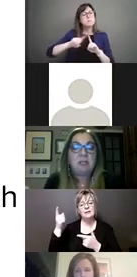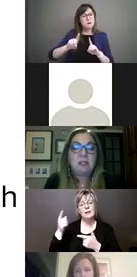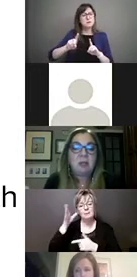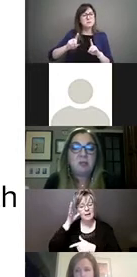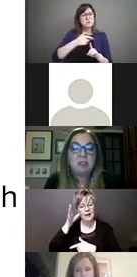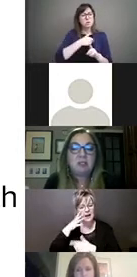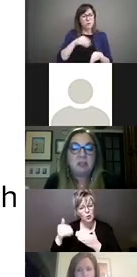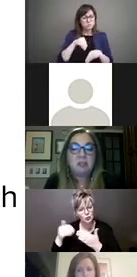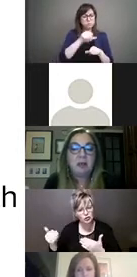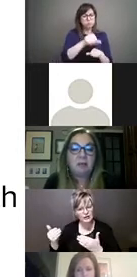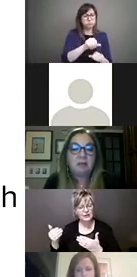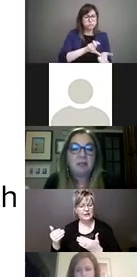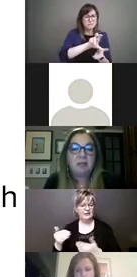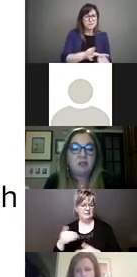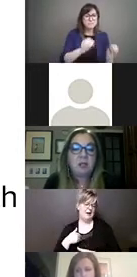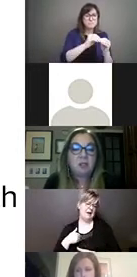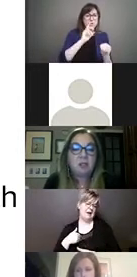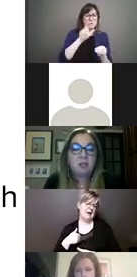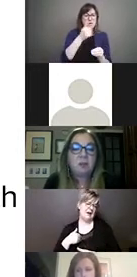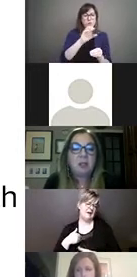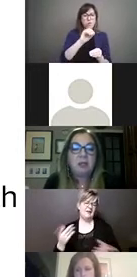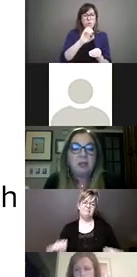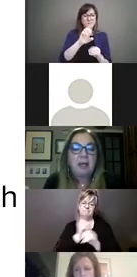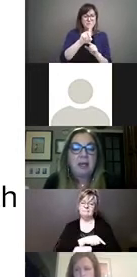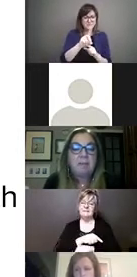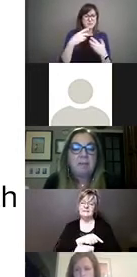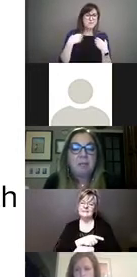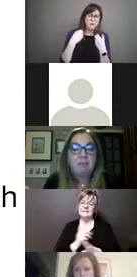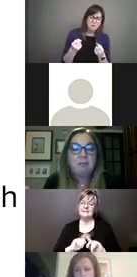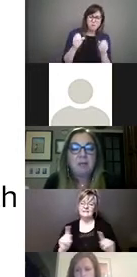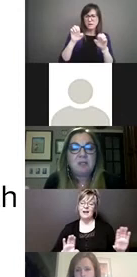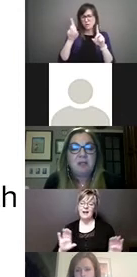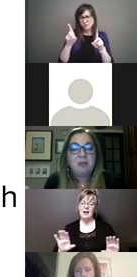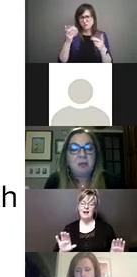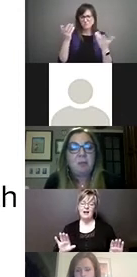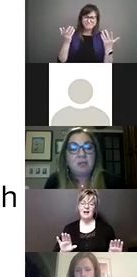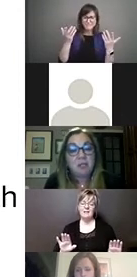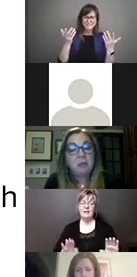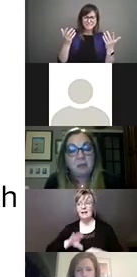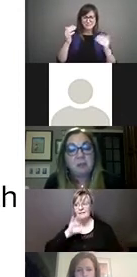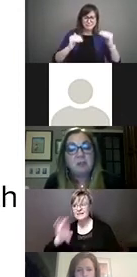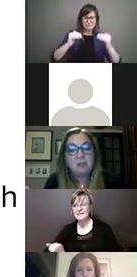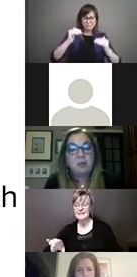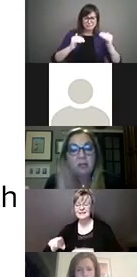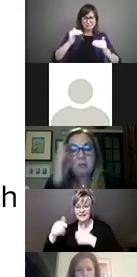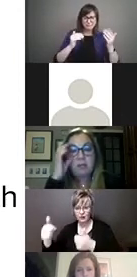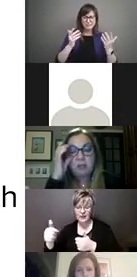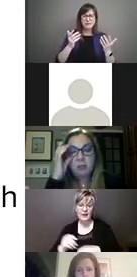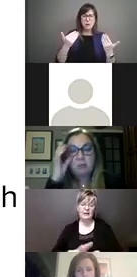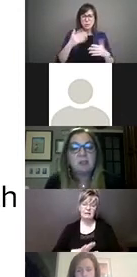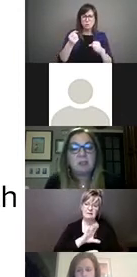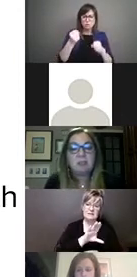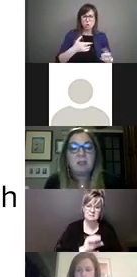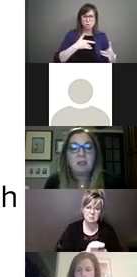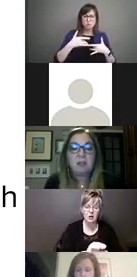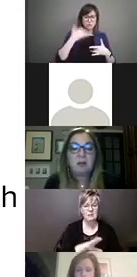OECD countries in health and education. So it becomes, you know, a particular concern when children